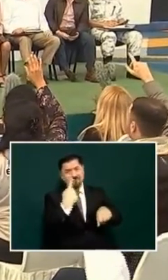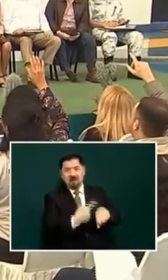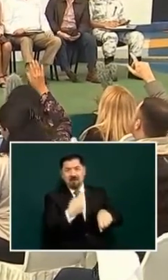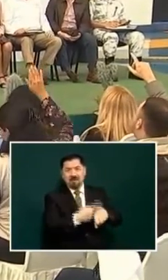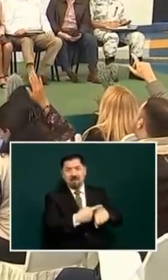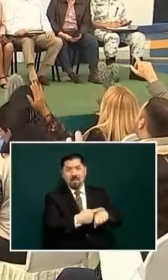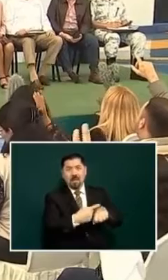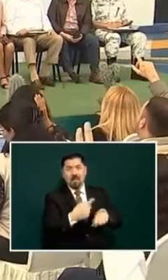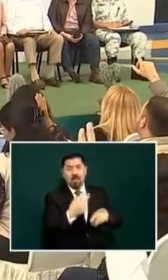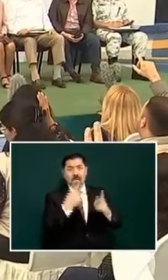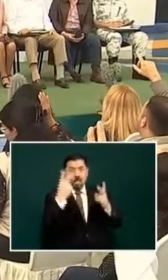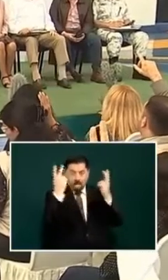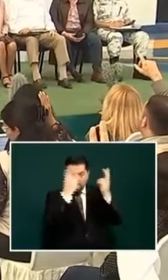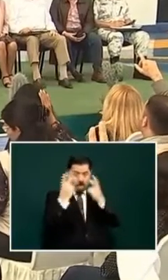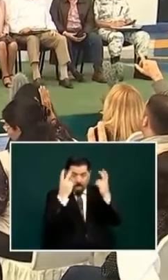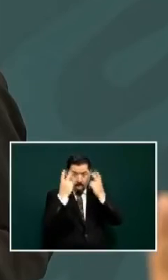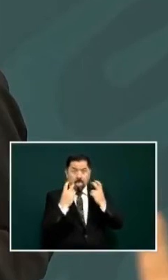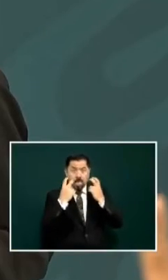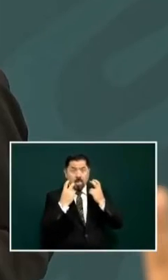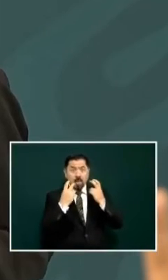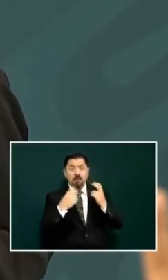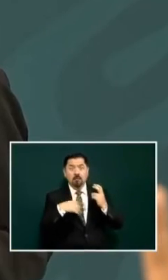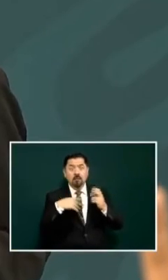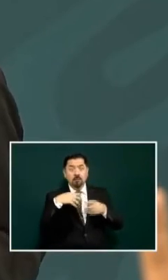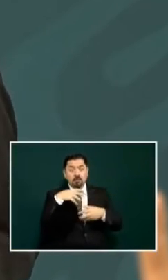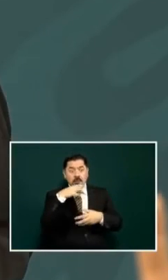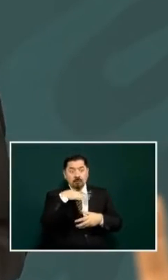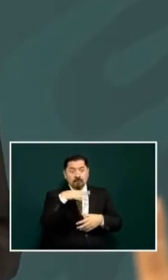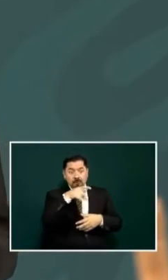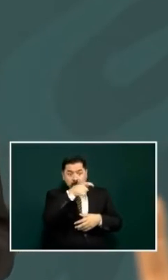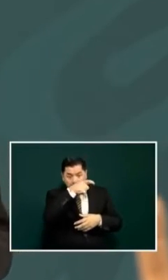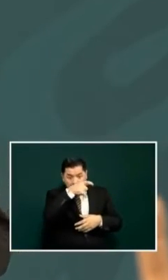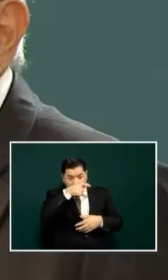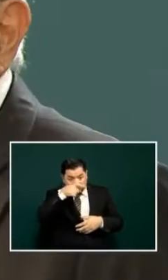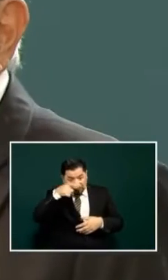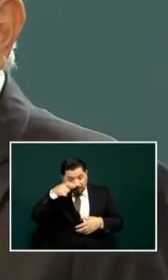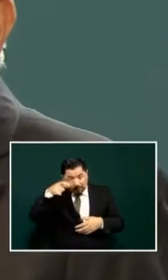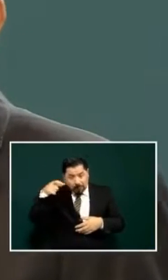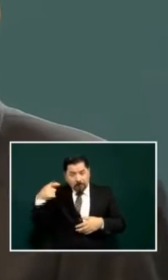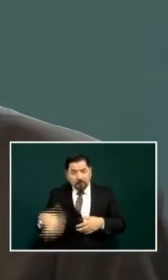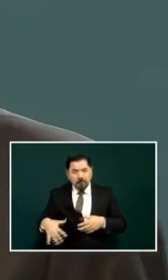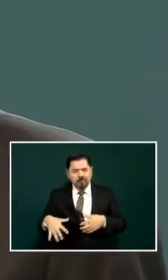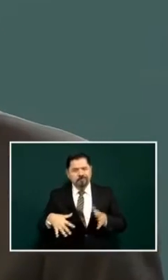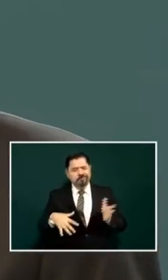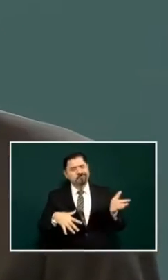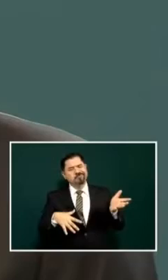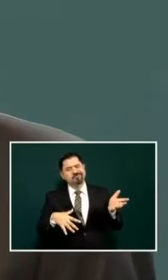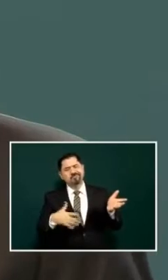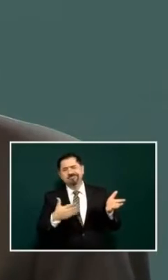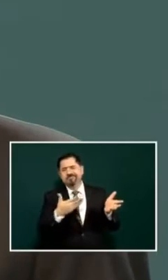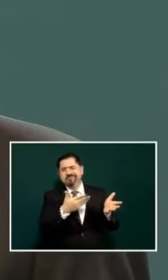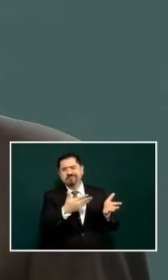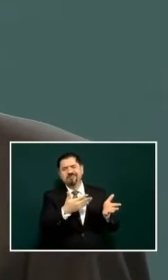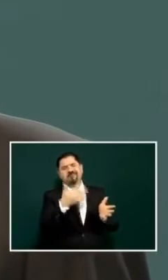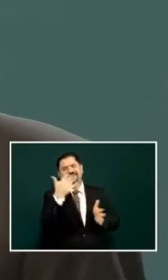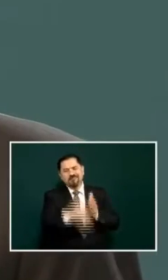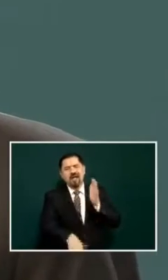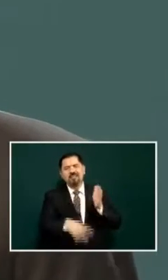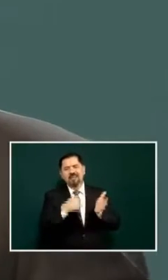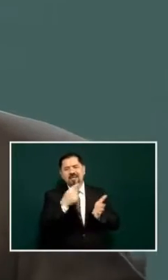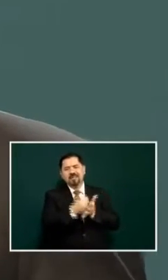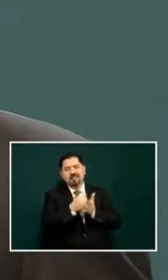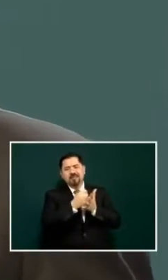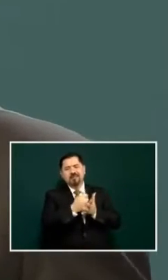of ambition to the money because otherwise they're not going to be able to be